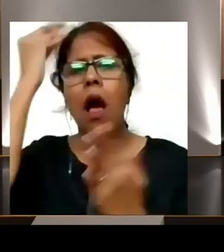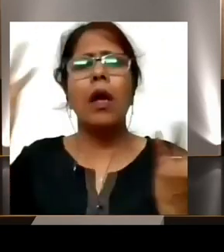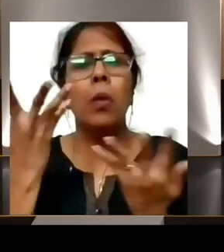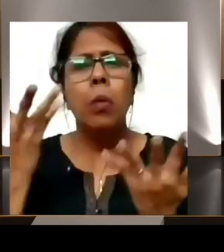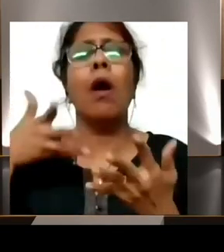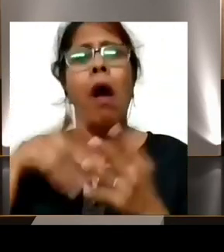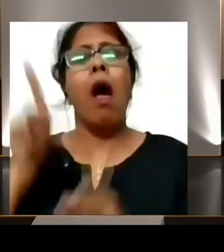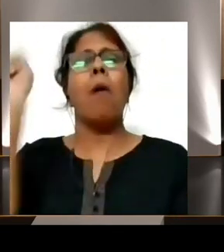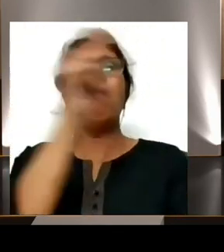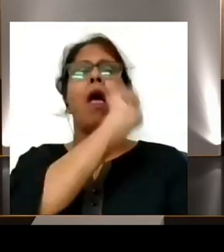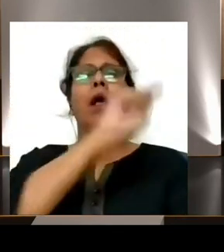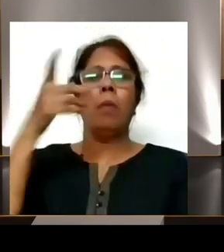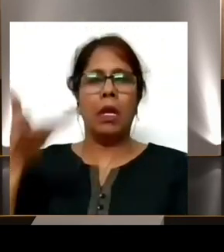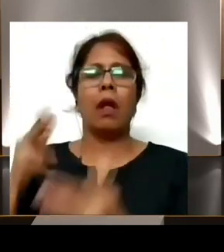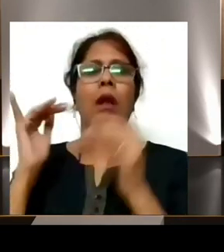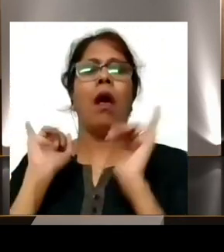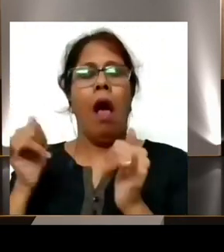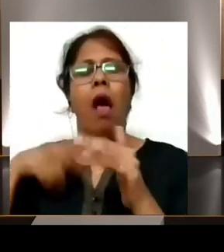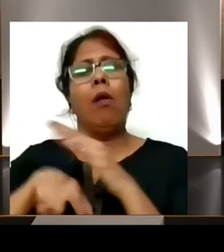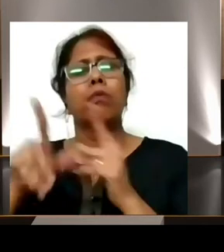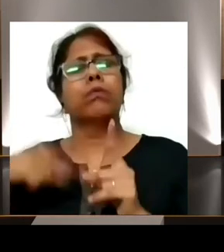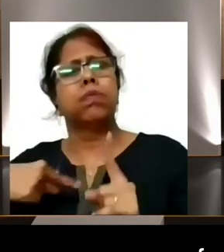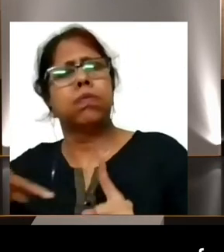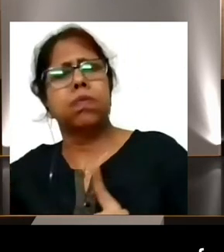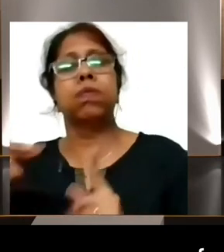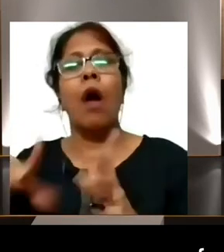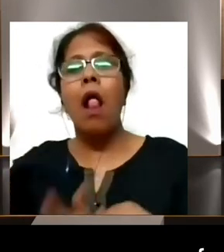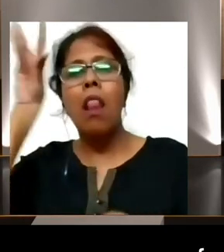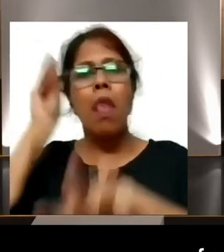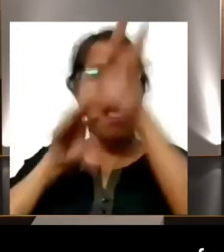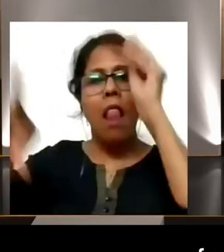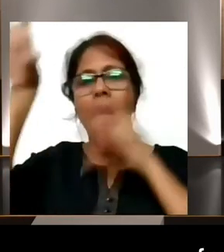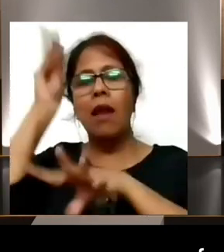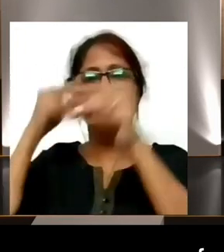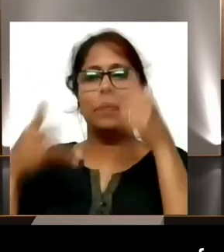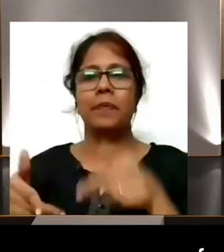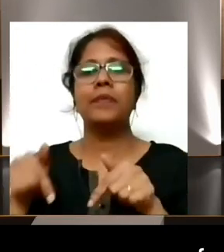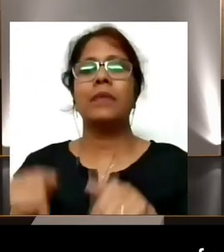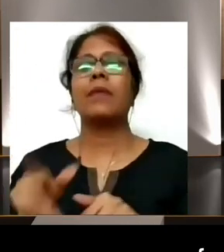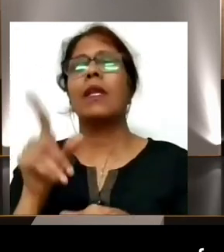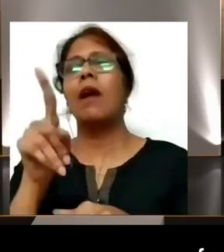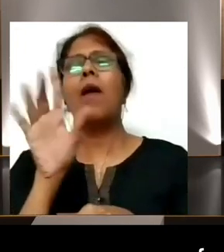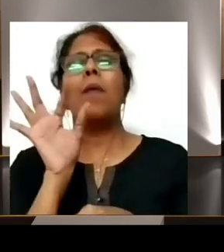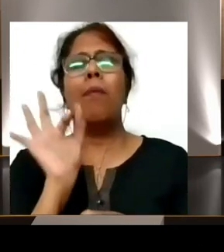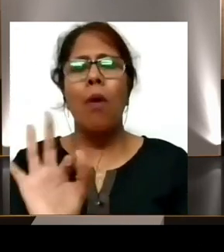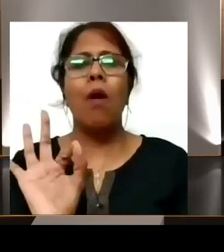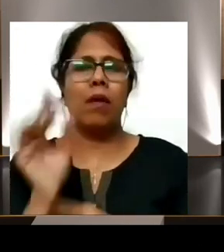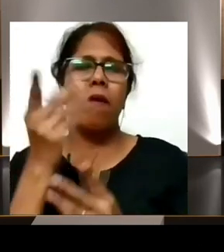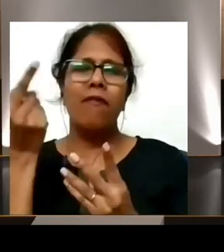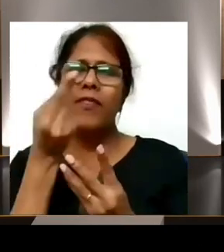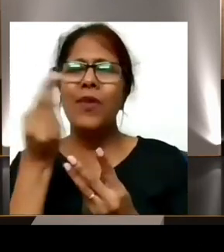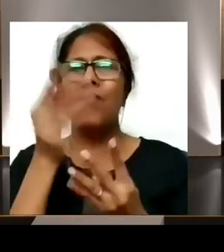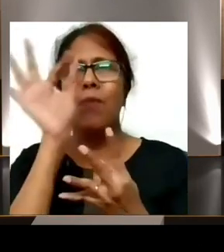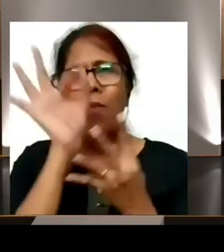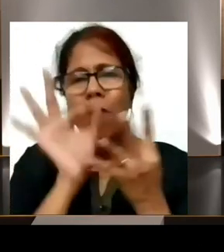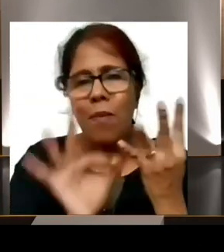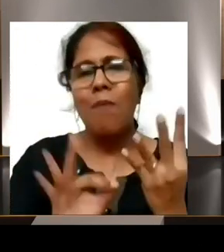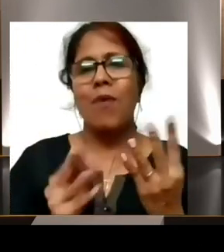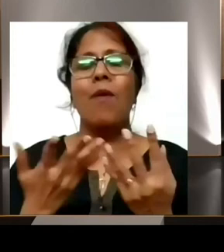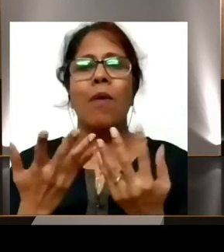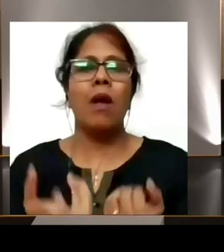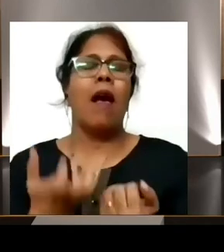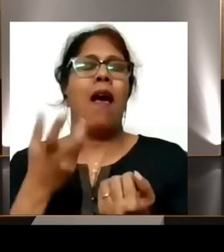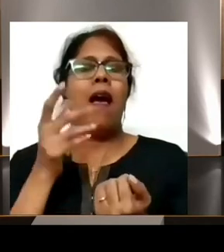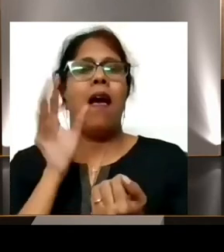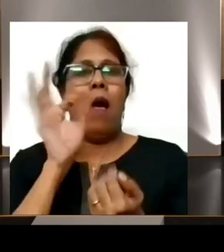I, so I am just, you know, I just wrote down a few important things that I've learned through sports. And I feel sports help you